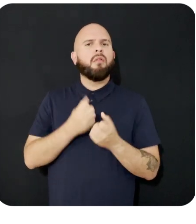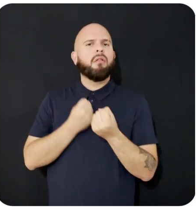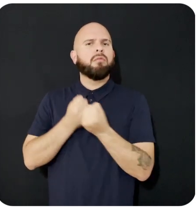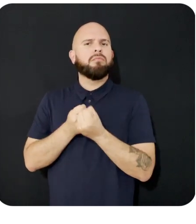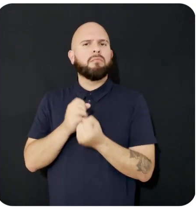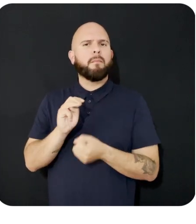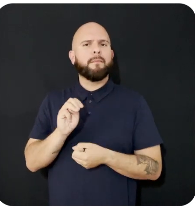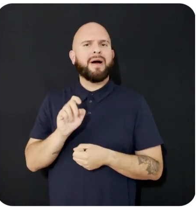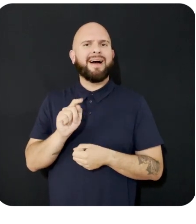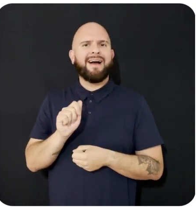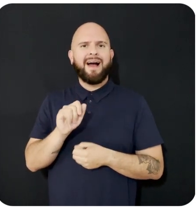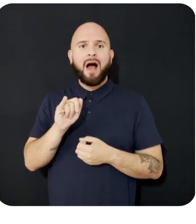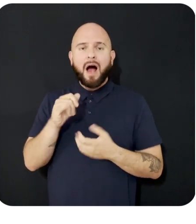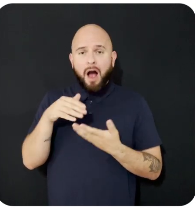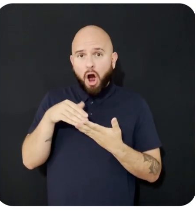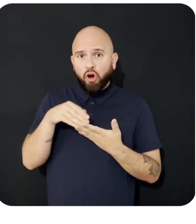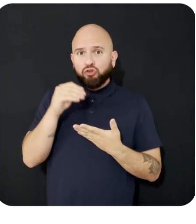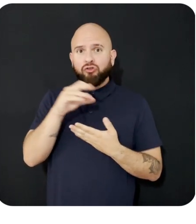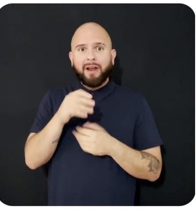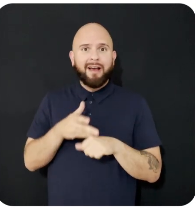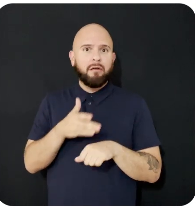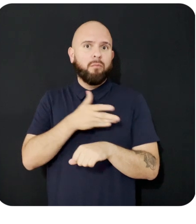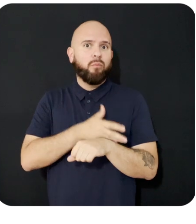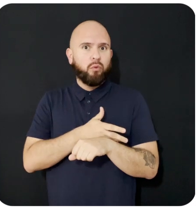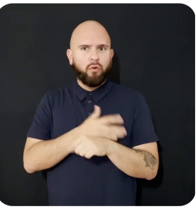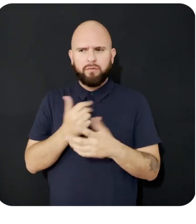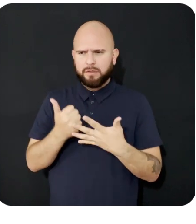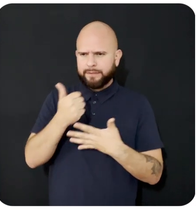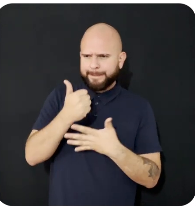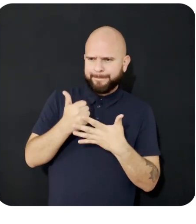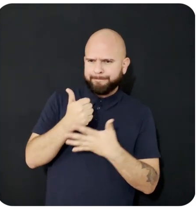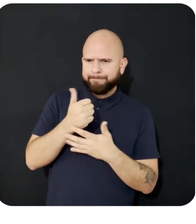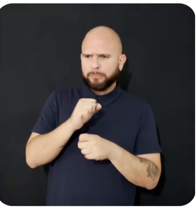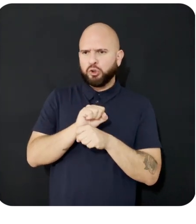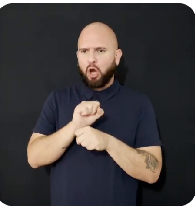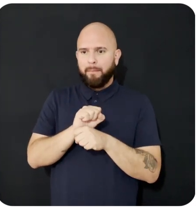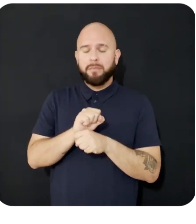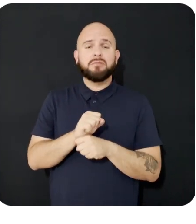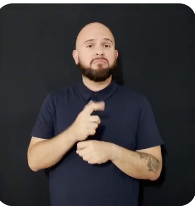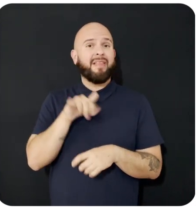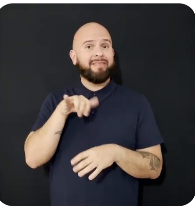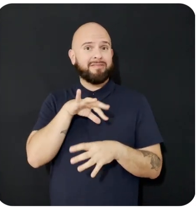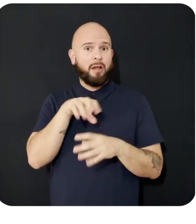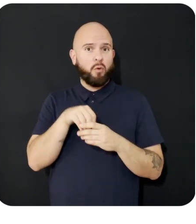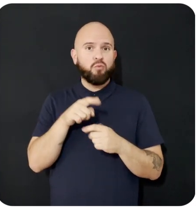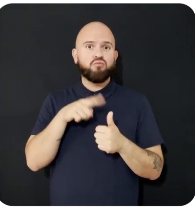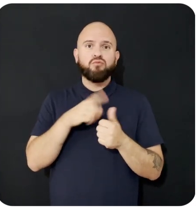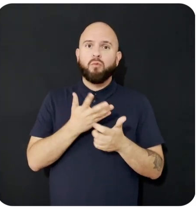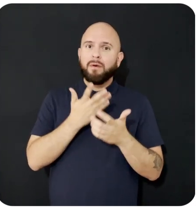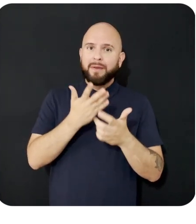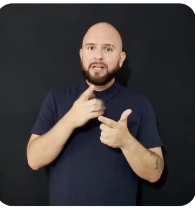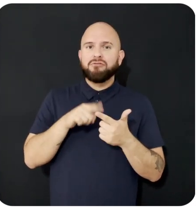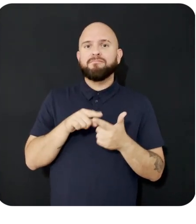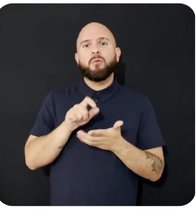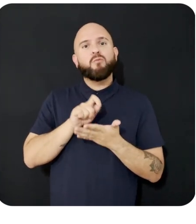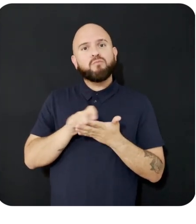improve for priority jobs to be done, including recommendations, writing, and support. In